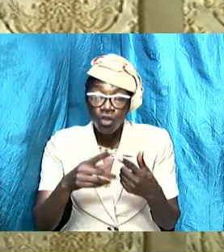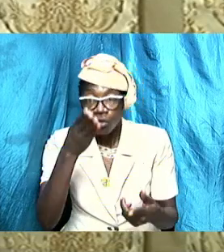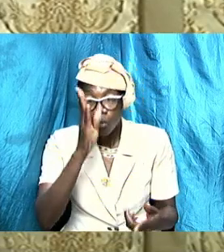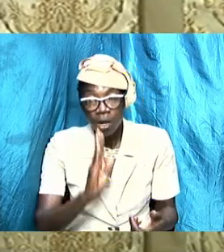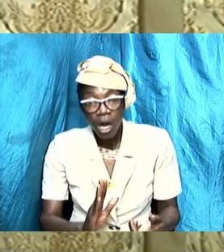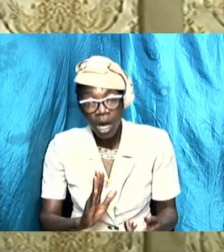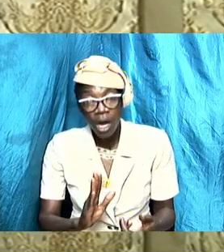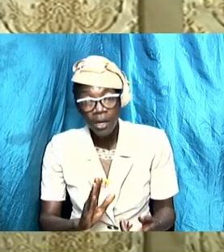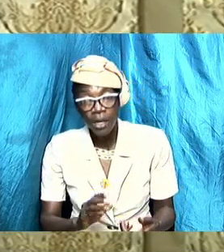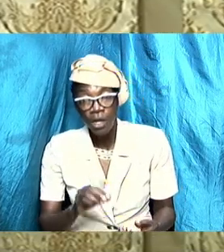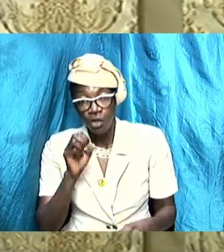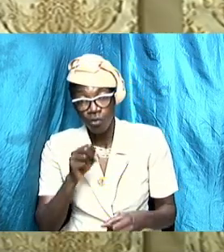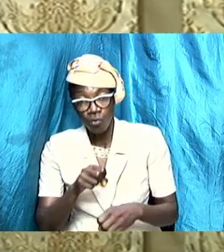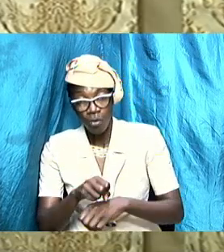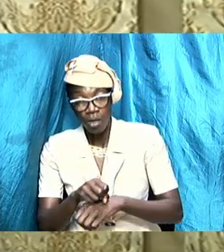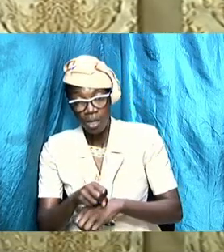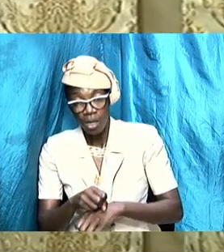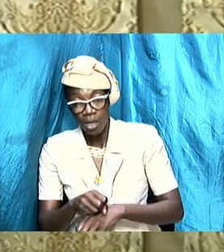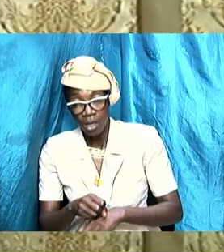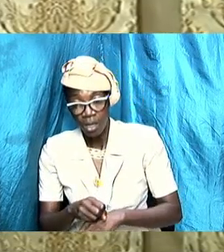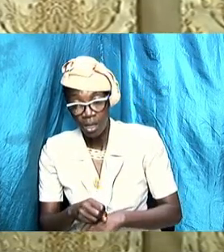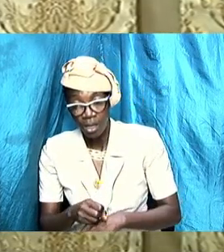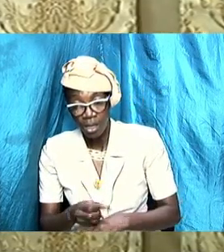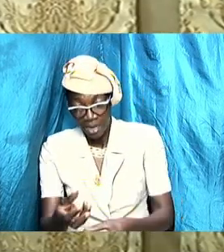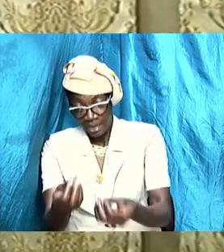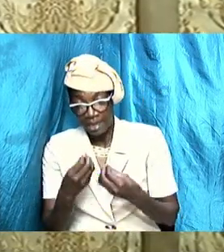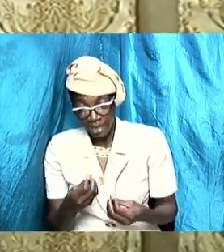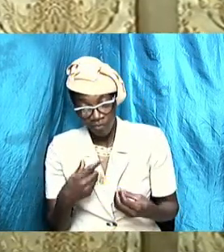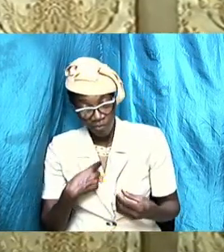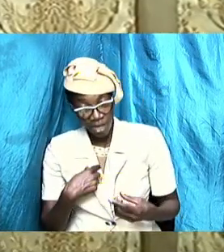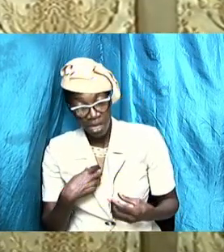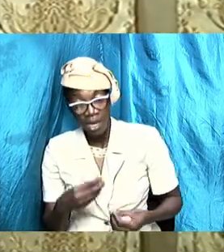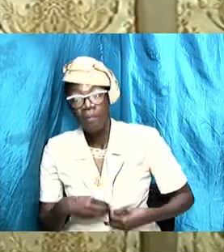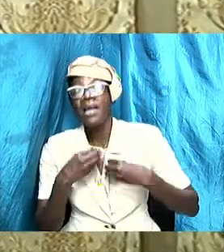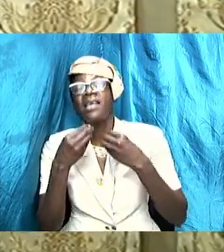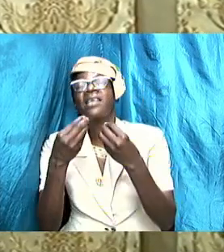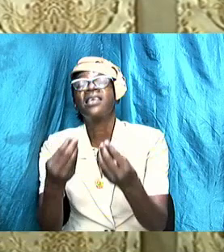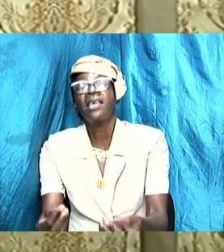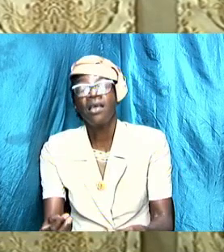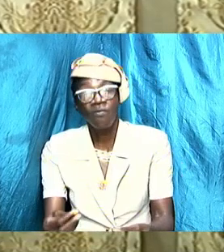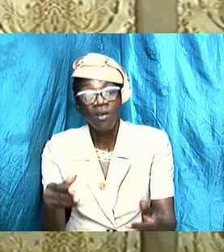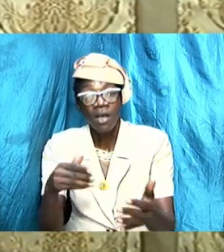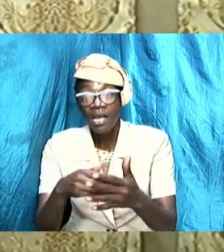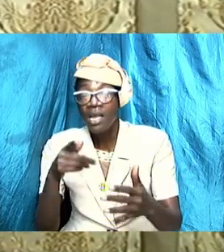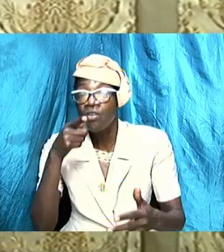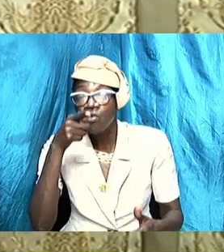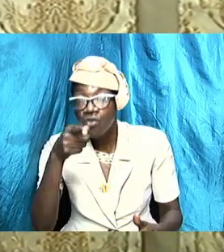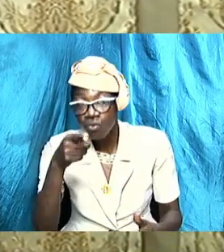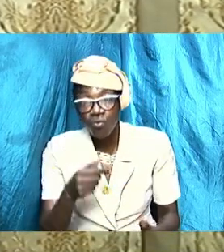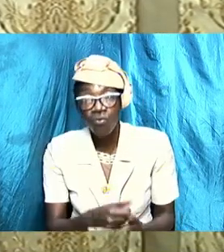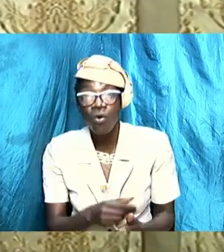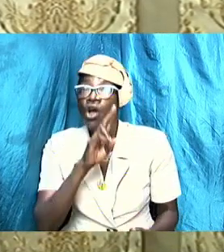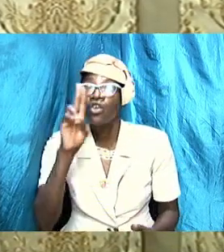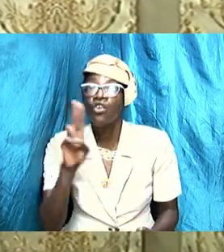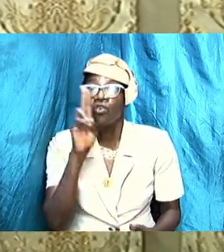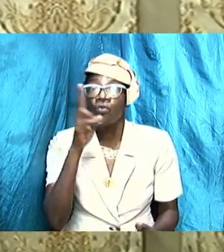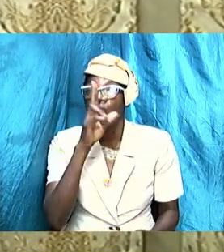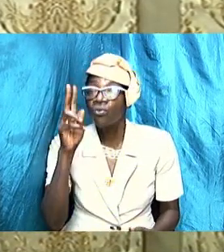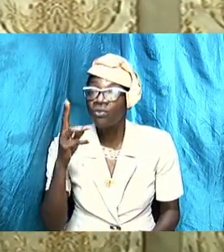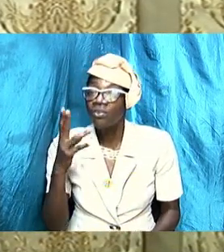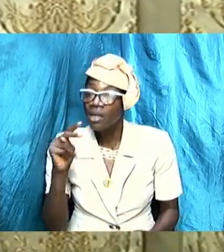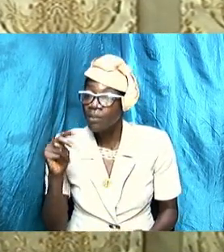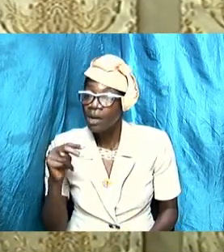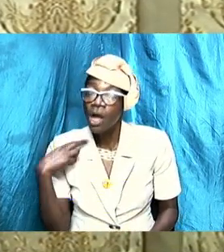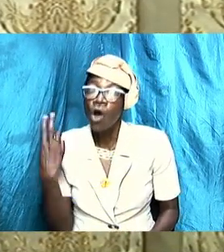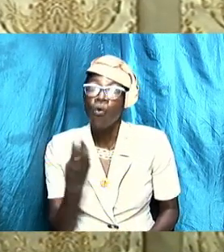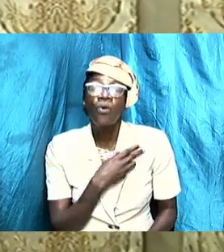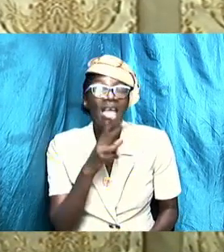it's like you didn't lend him to me and I'm lending him or giving him back to you use him we need to understand